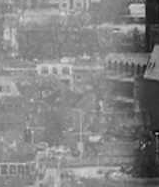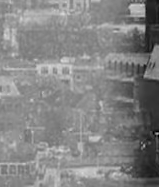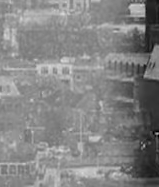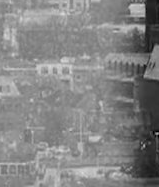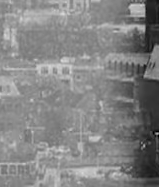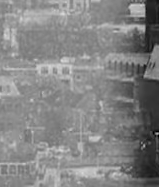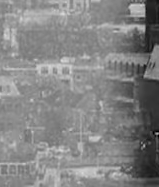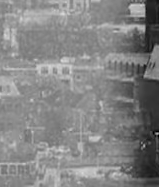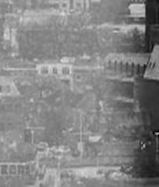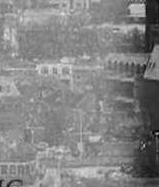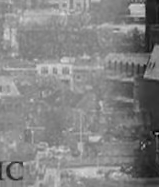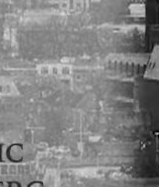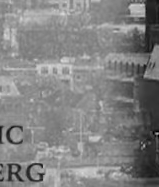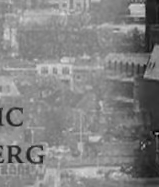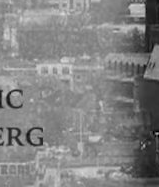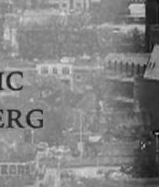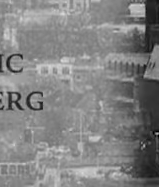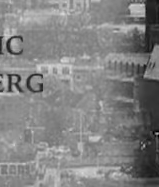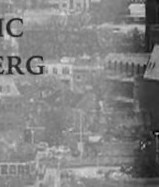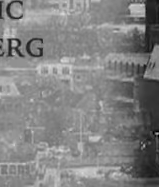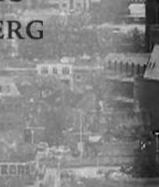Sean! Sean!